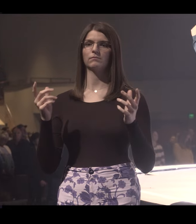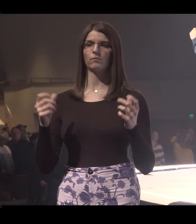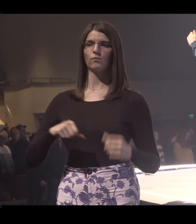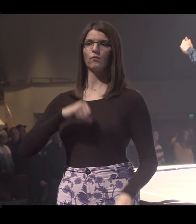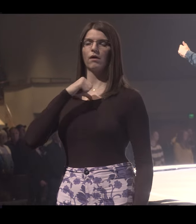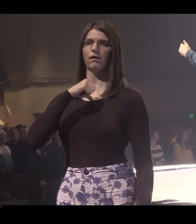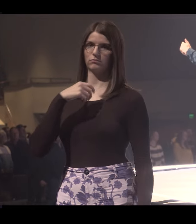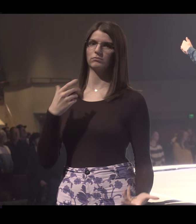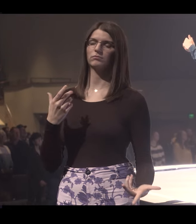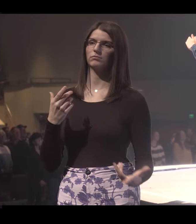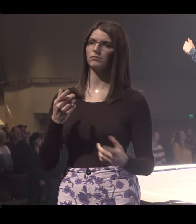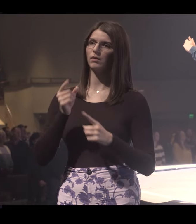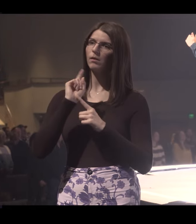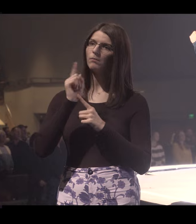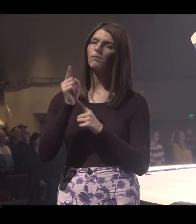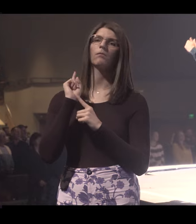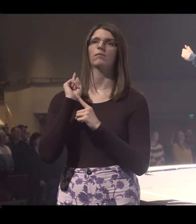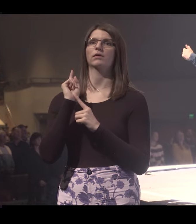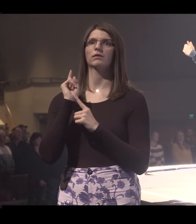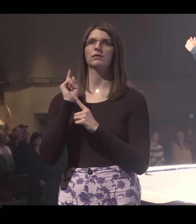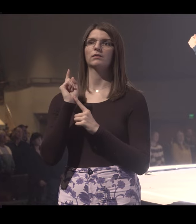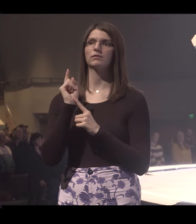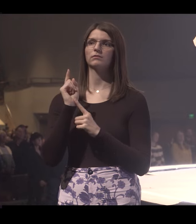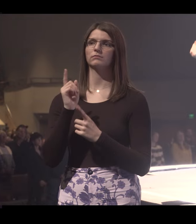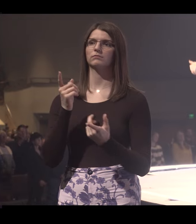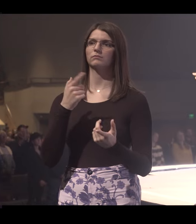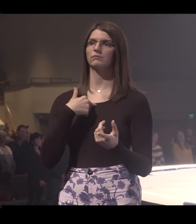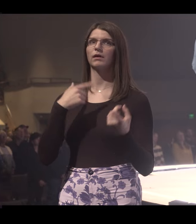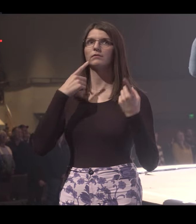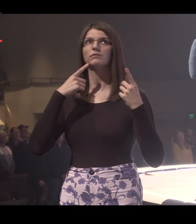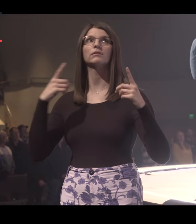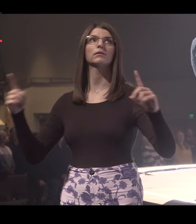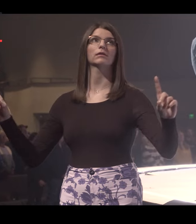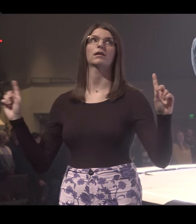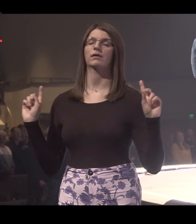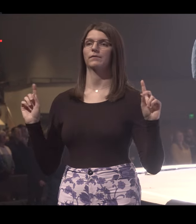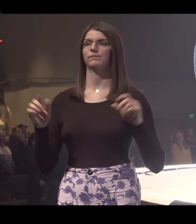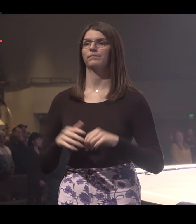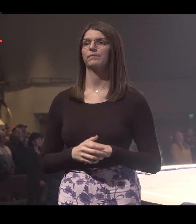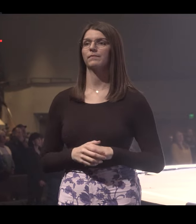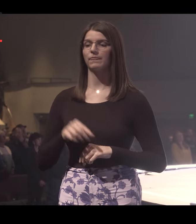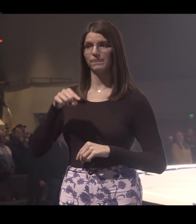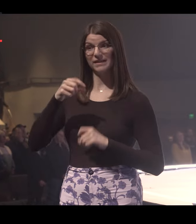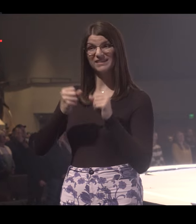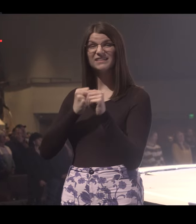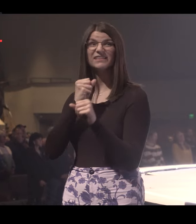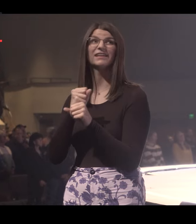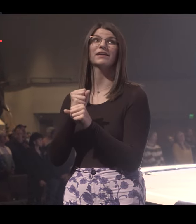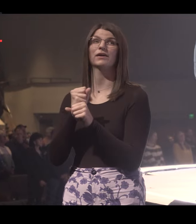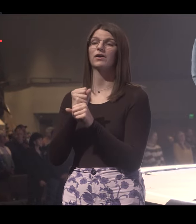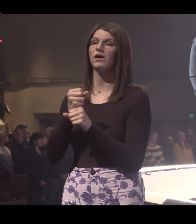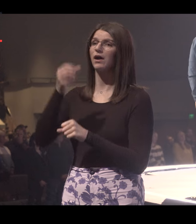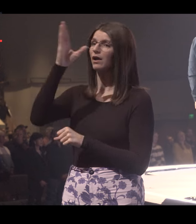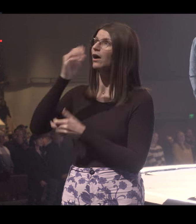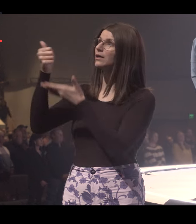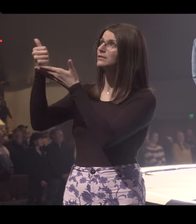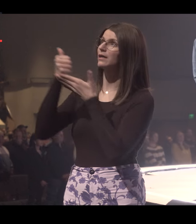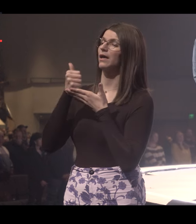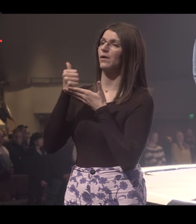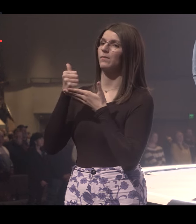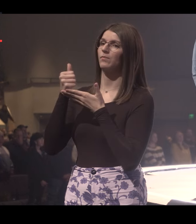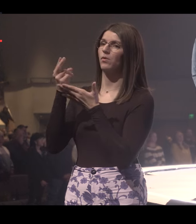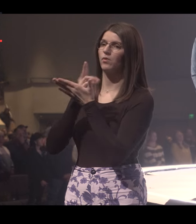proud of me as a moment to say I declare. Would you say this with me? This year with